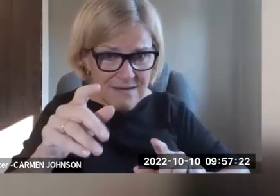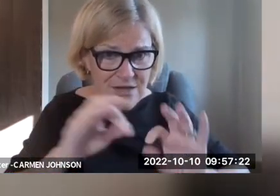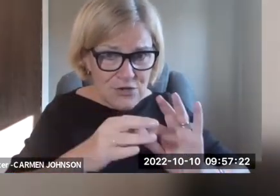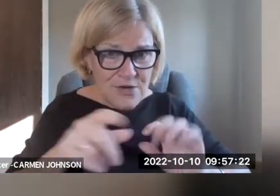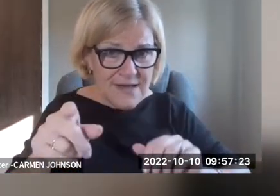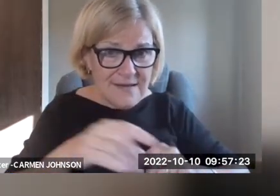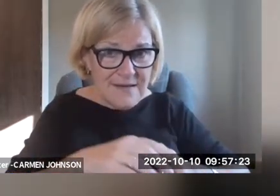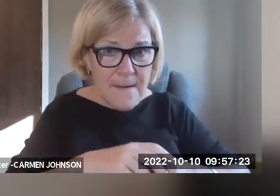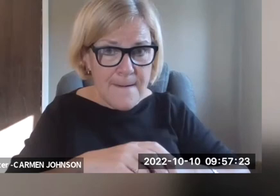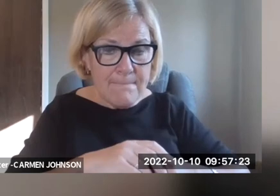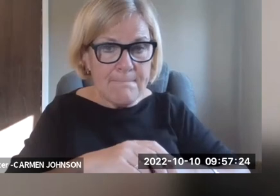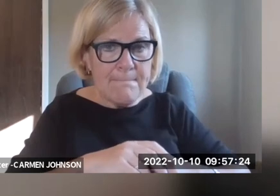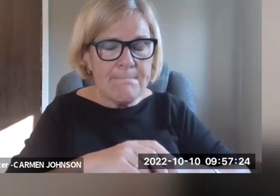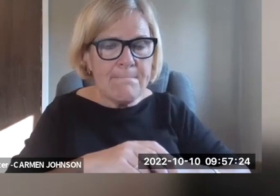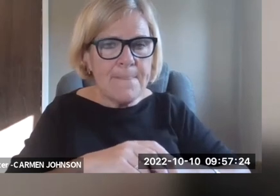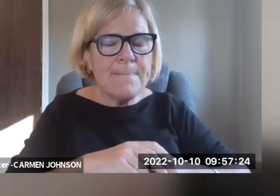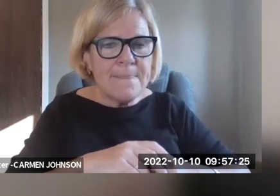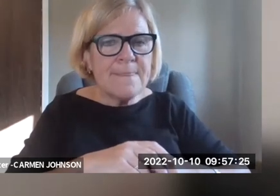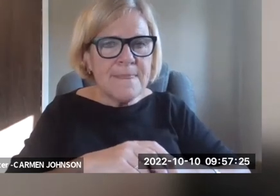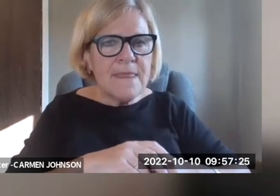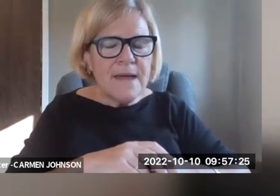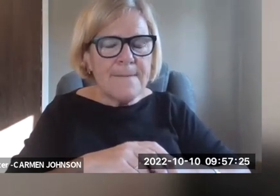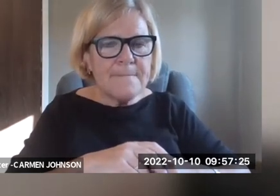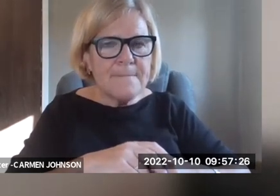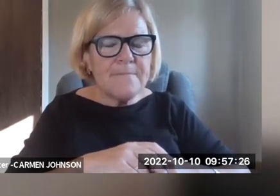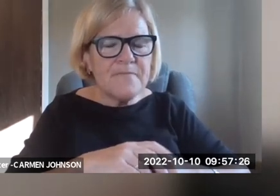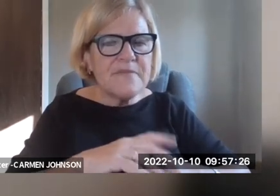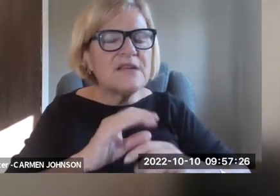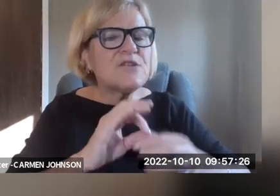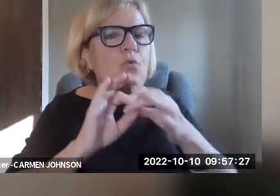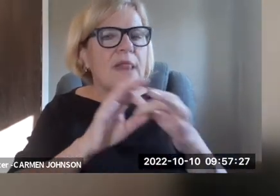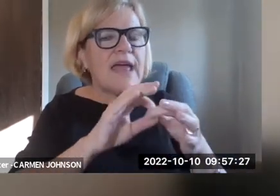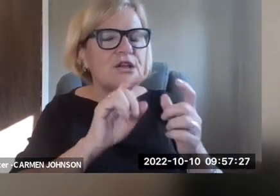Um, is the interpreter interpreting for Caroline? There you go.